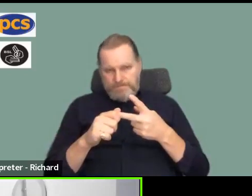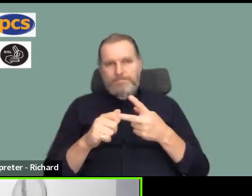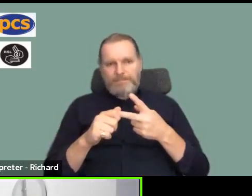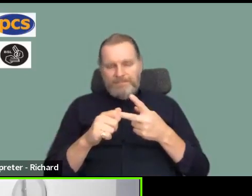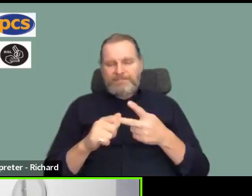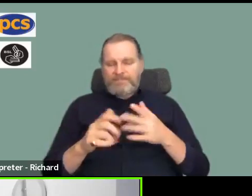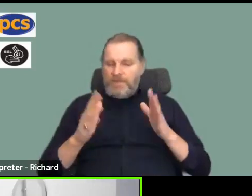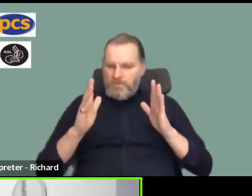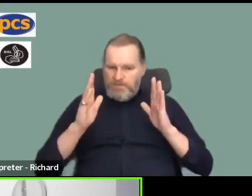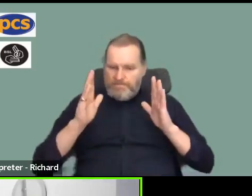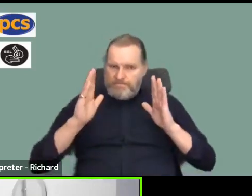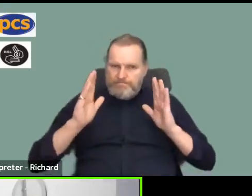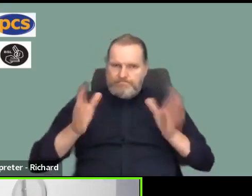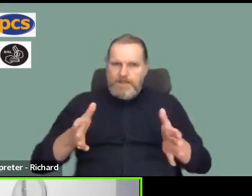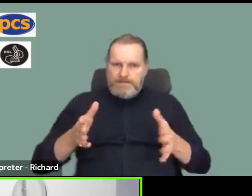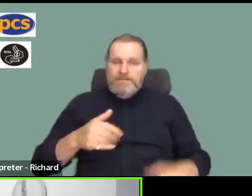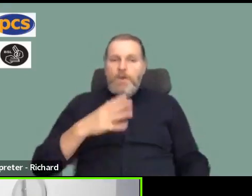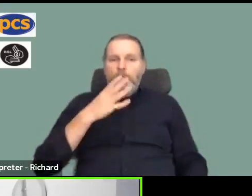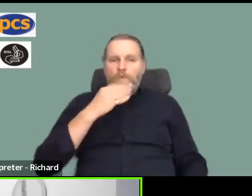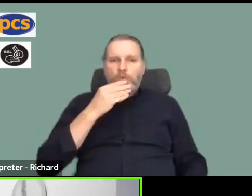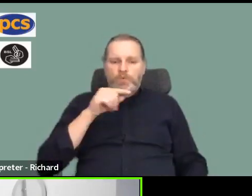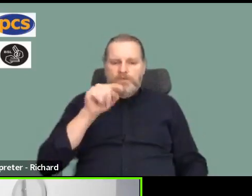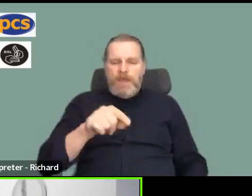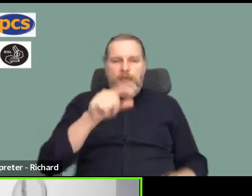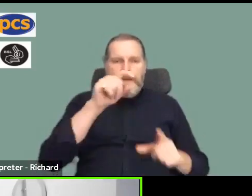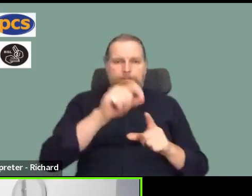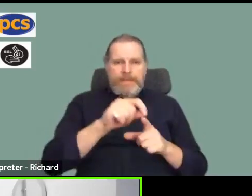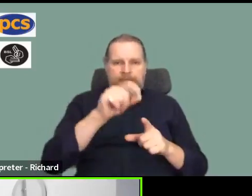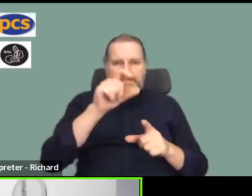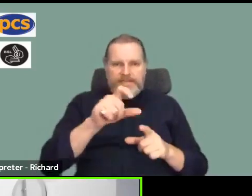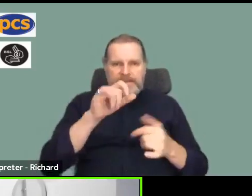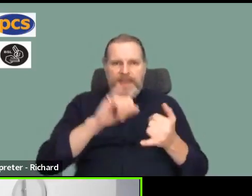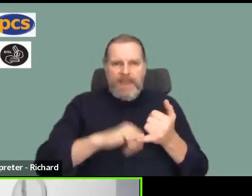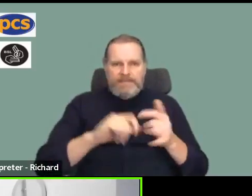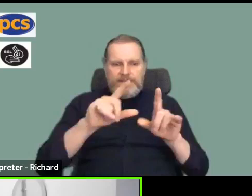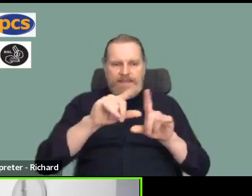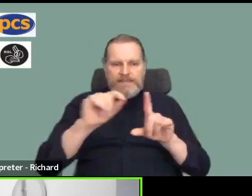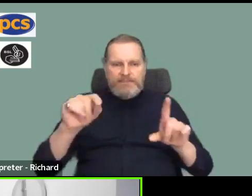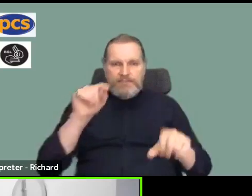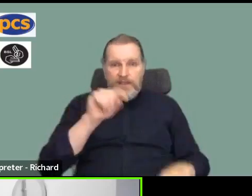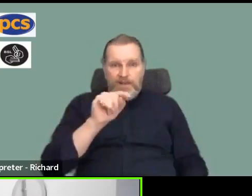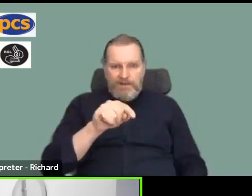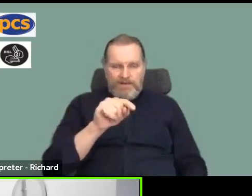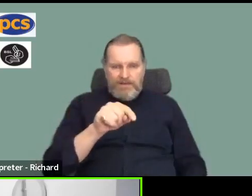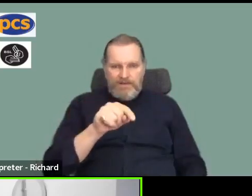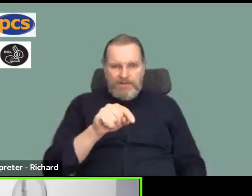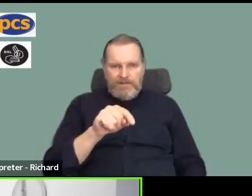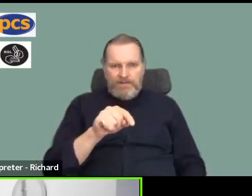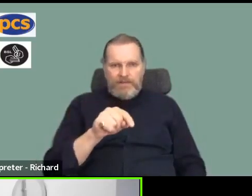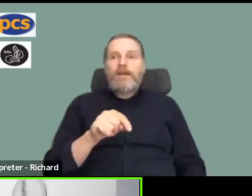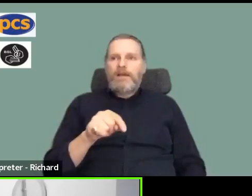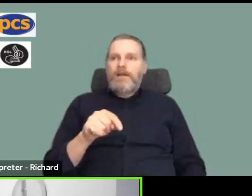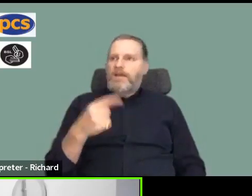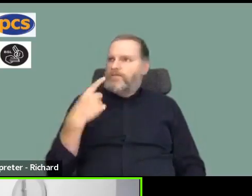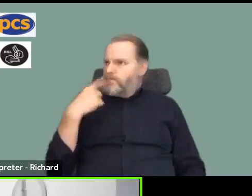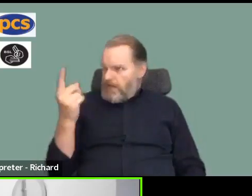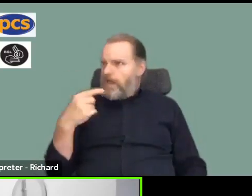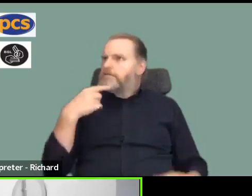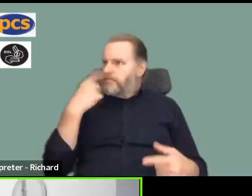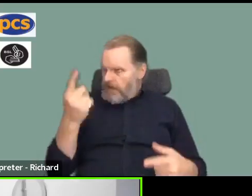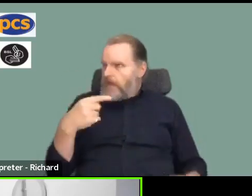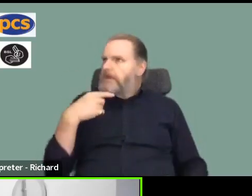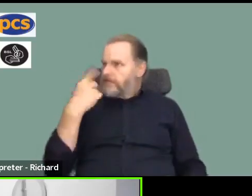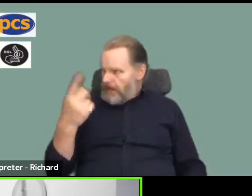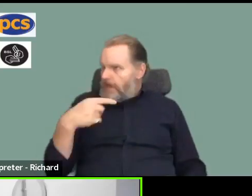need to maximise the use of PCS digital it's all well and good telling people that you're doing a lot of work but if it's not